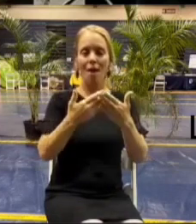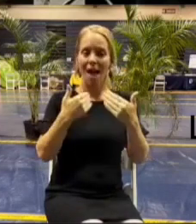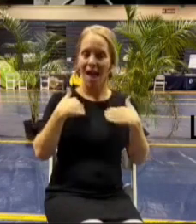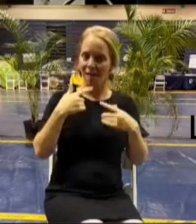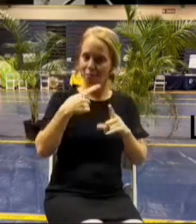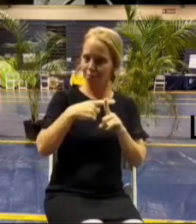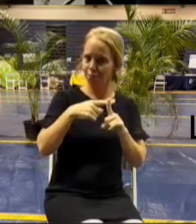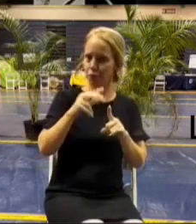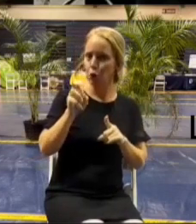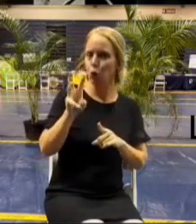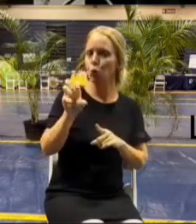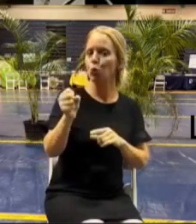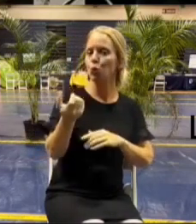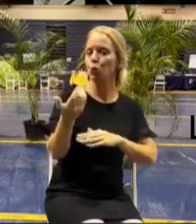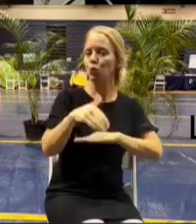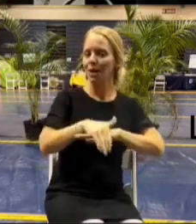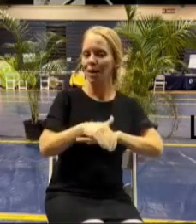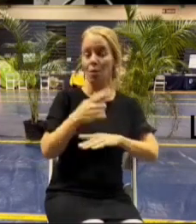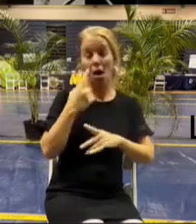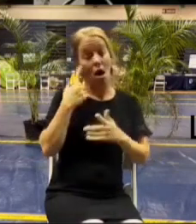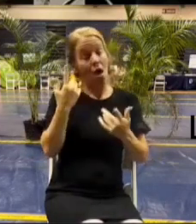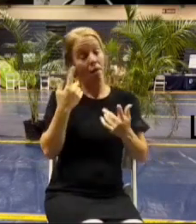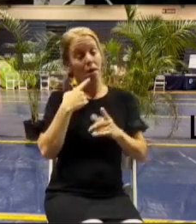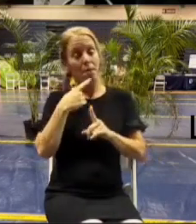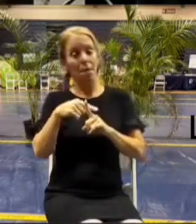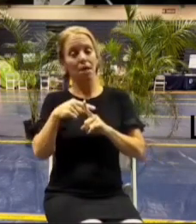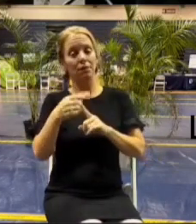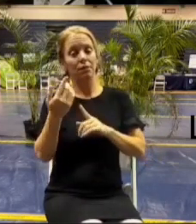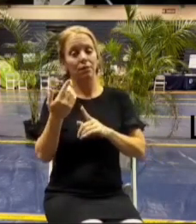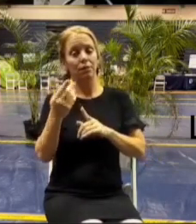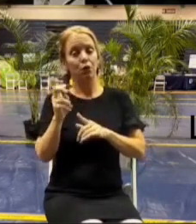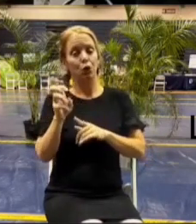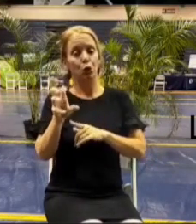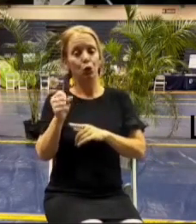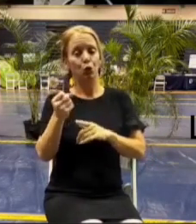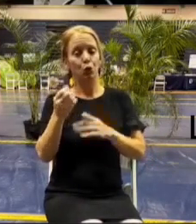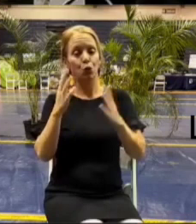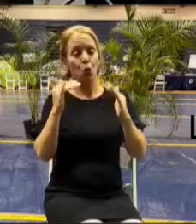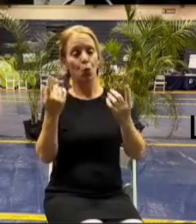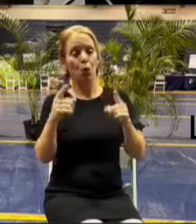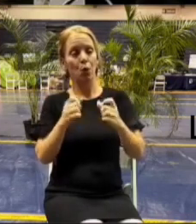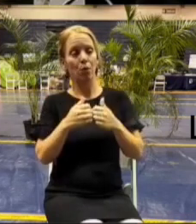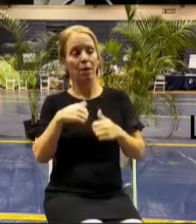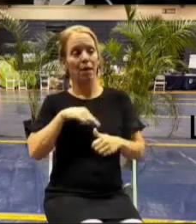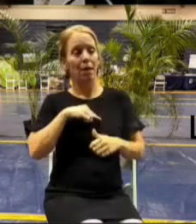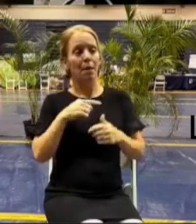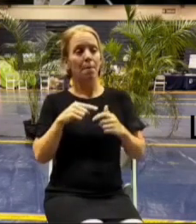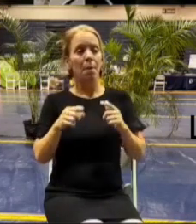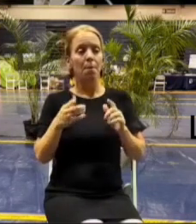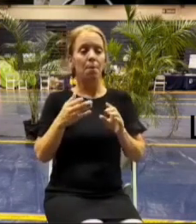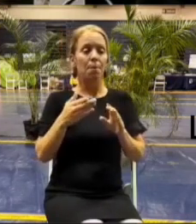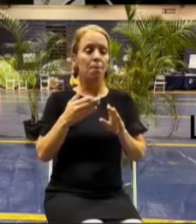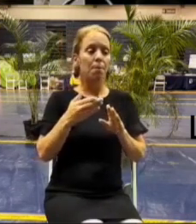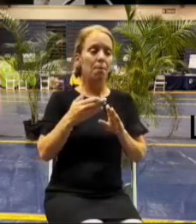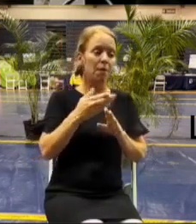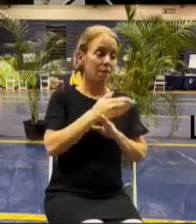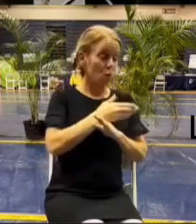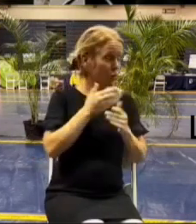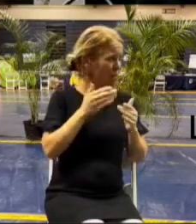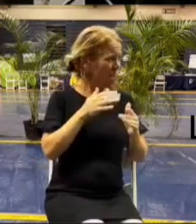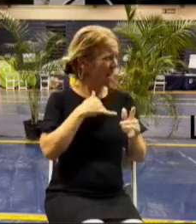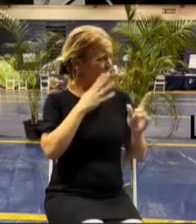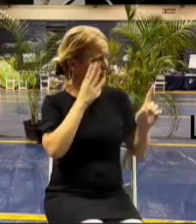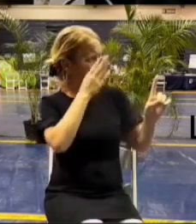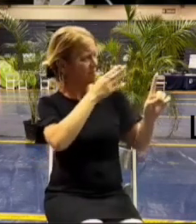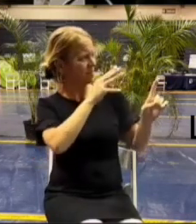tonight um well i think it's great news i hope you agree with me but before i do that i i'm gonna just direct my attention to the mayor i